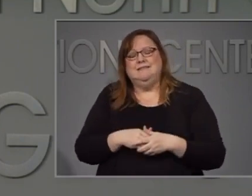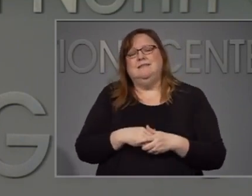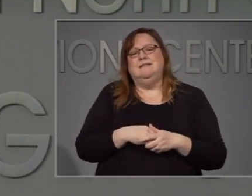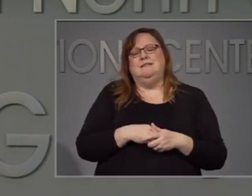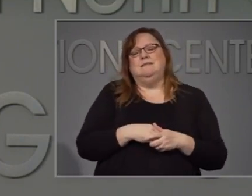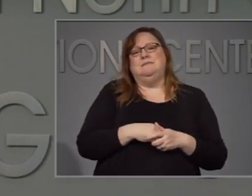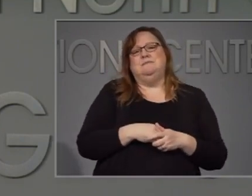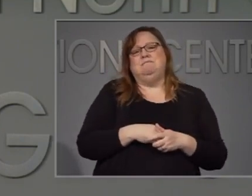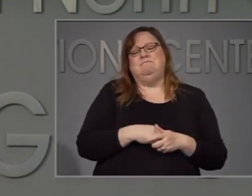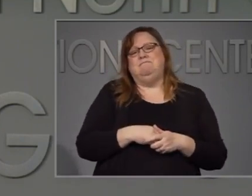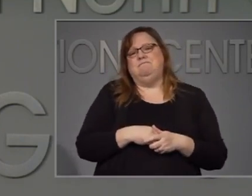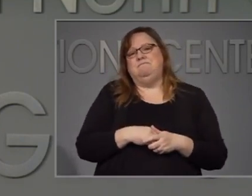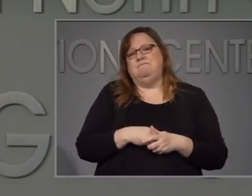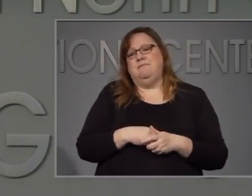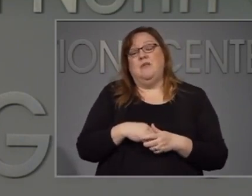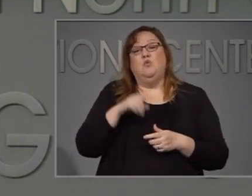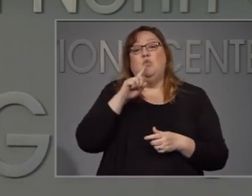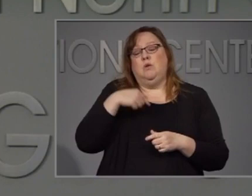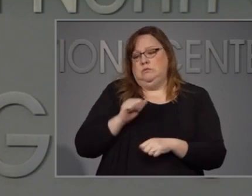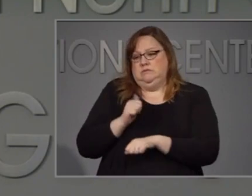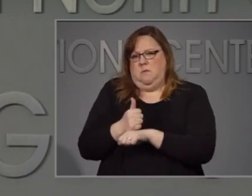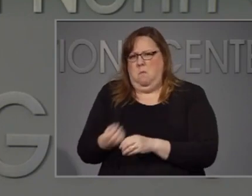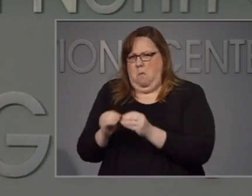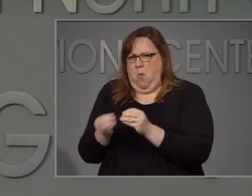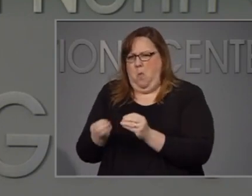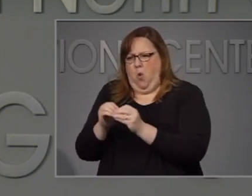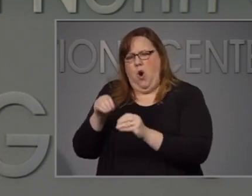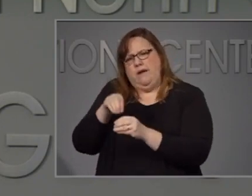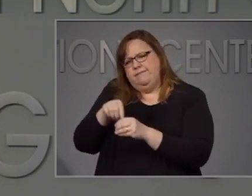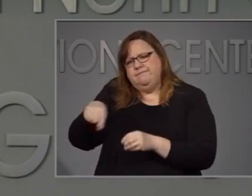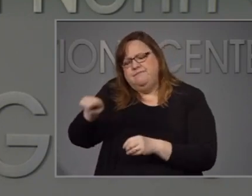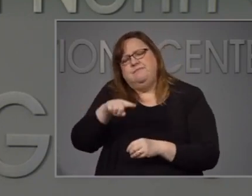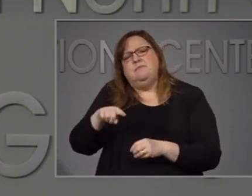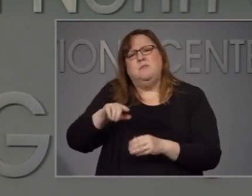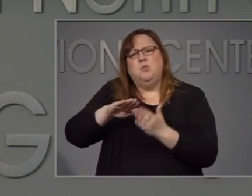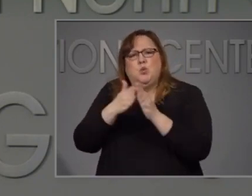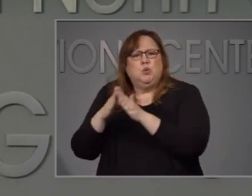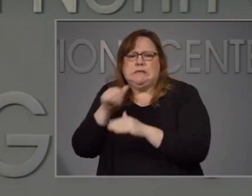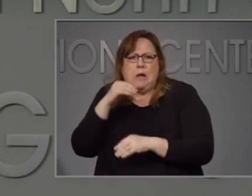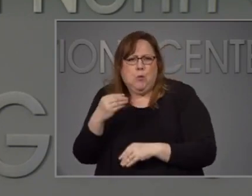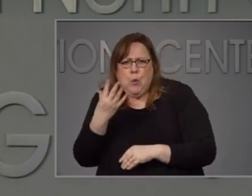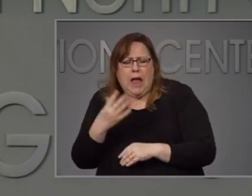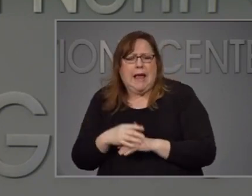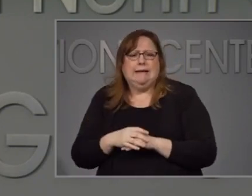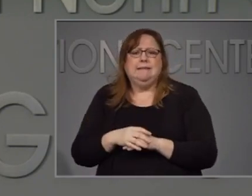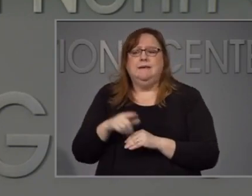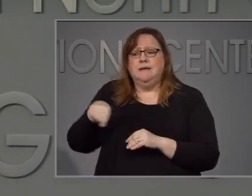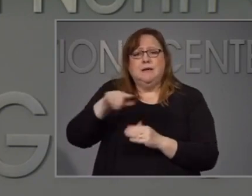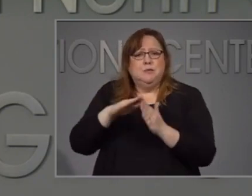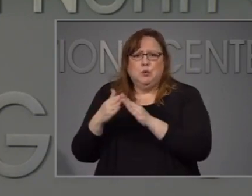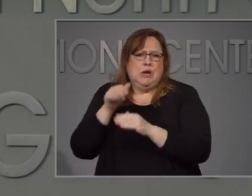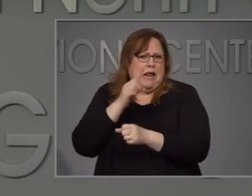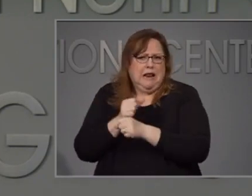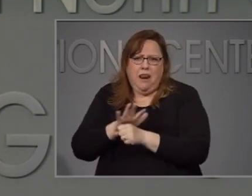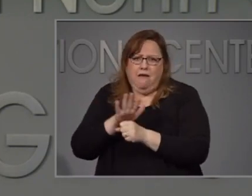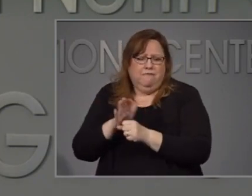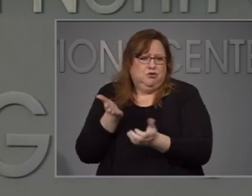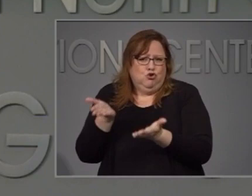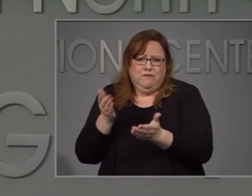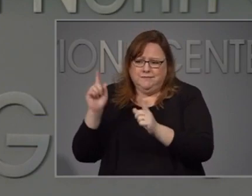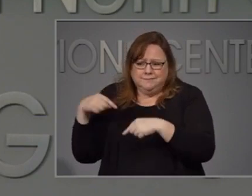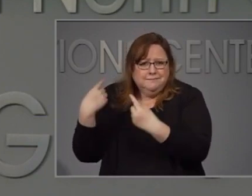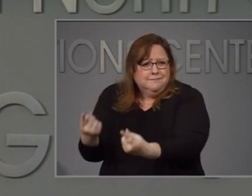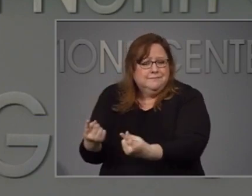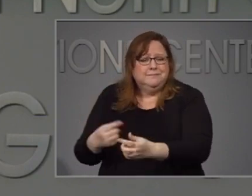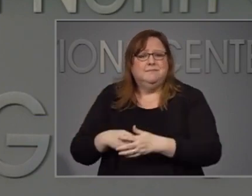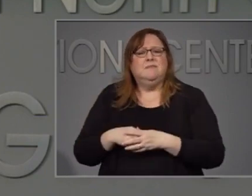in our minority communities and historically underserved communities to make sure we get that out there and to try to slow the